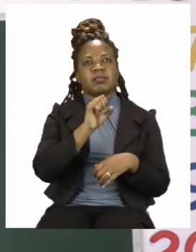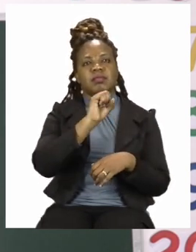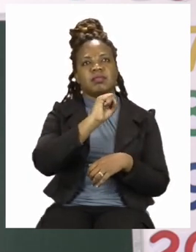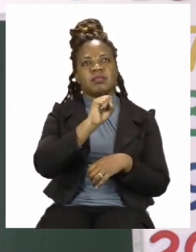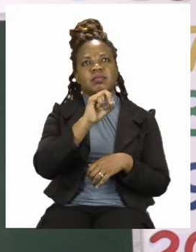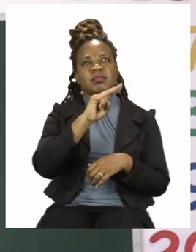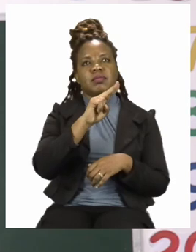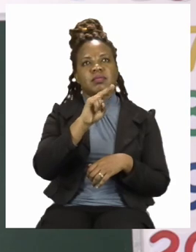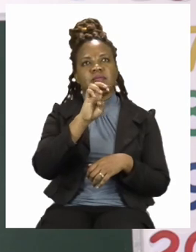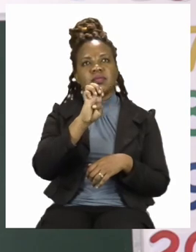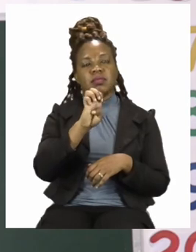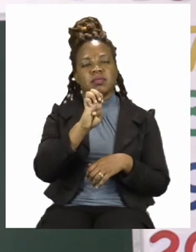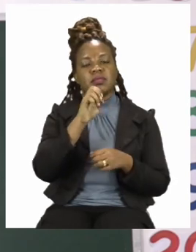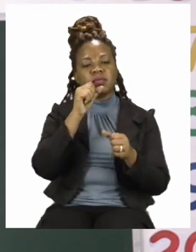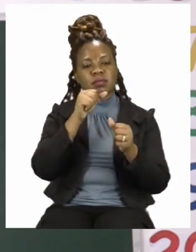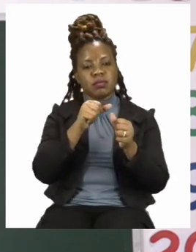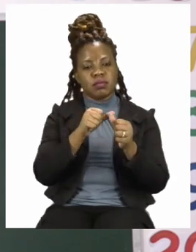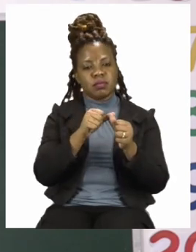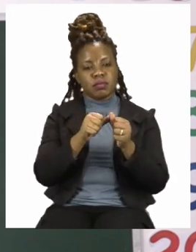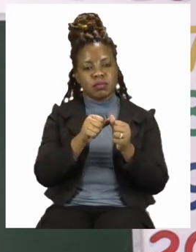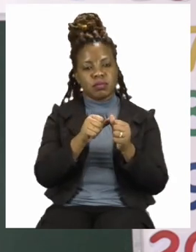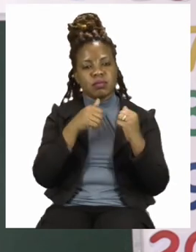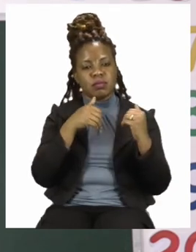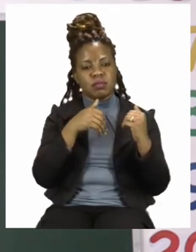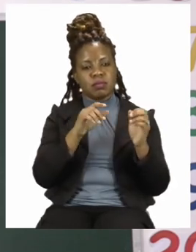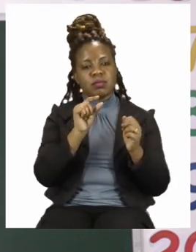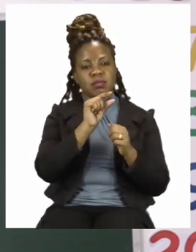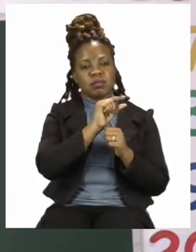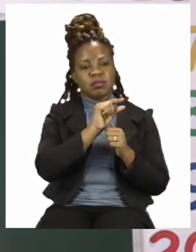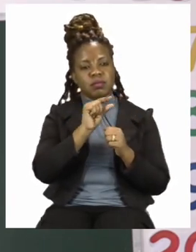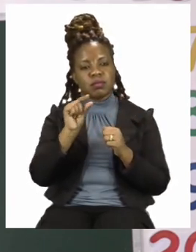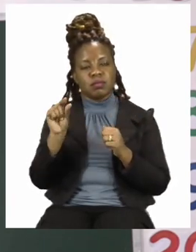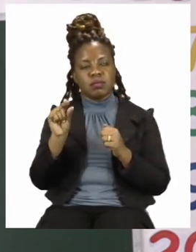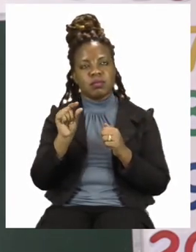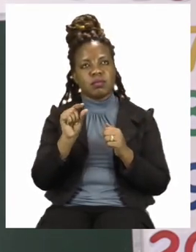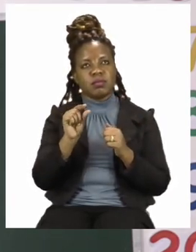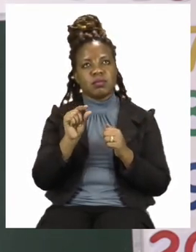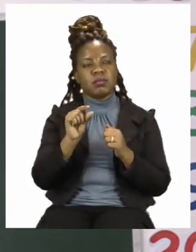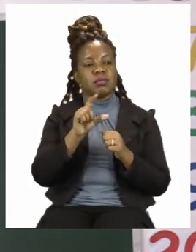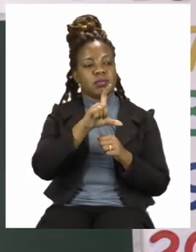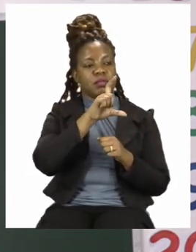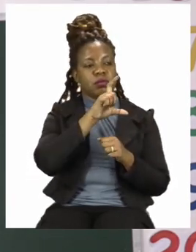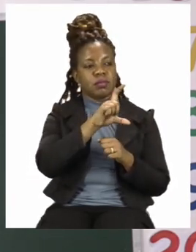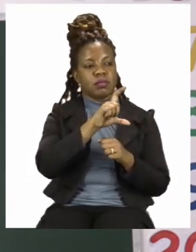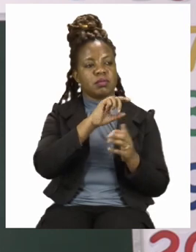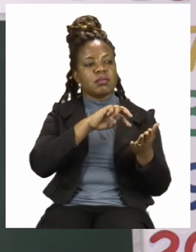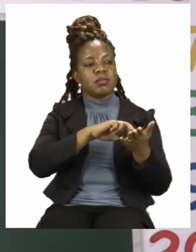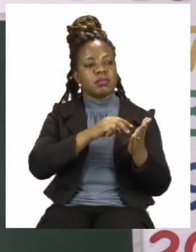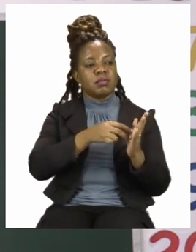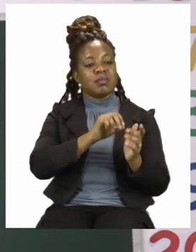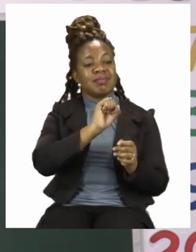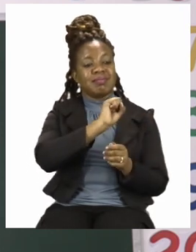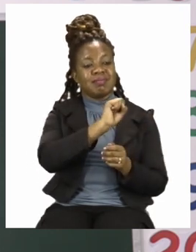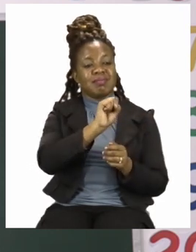capital letter s because we're starting a sentence. And then we say we'll spend